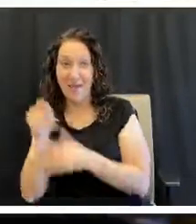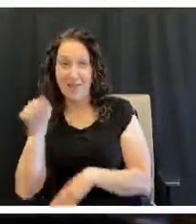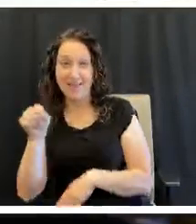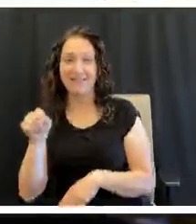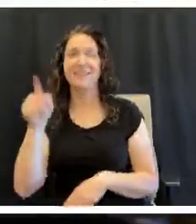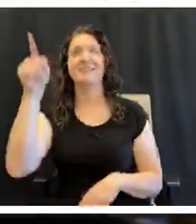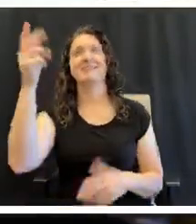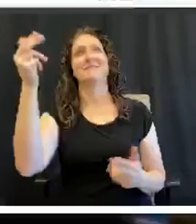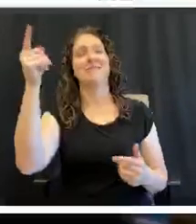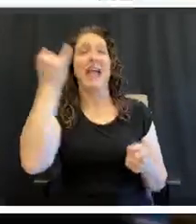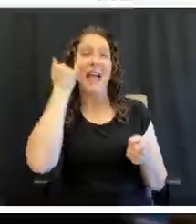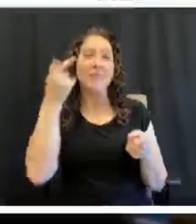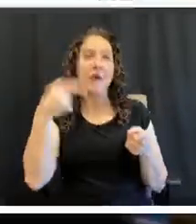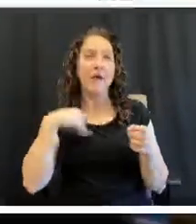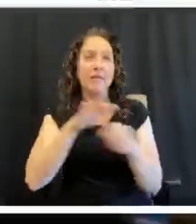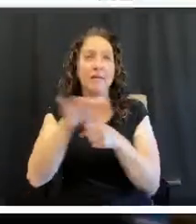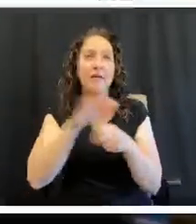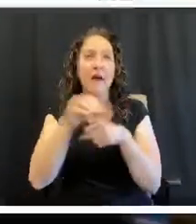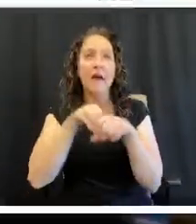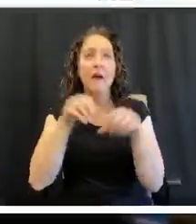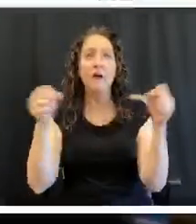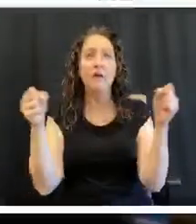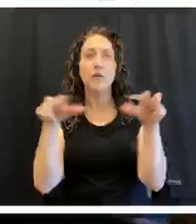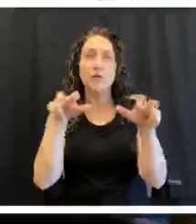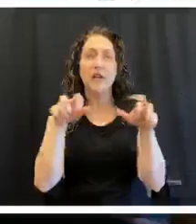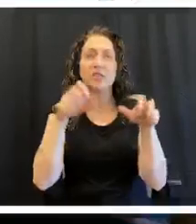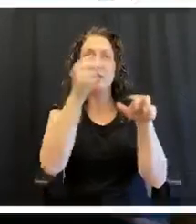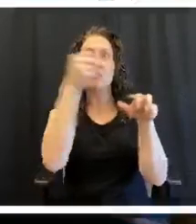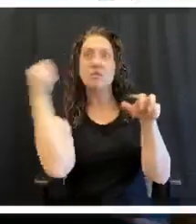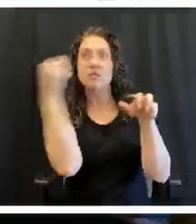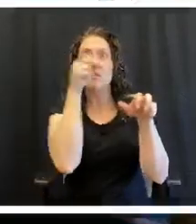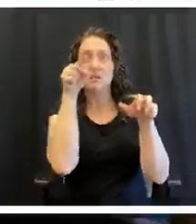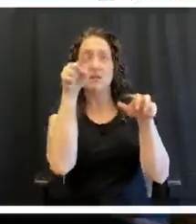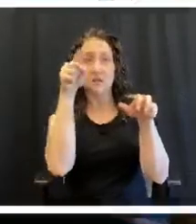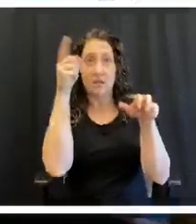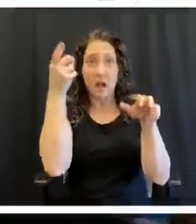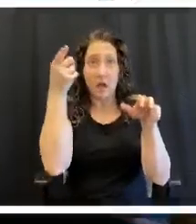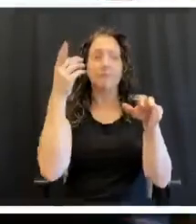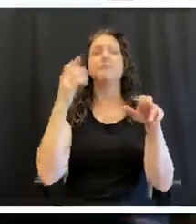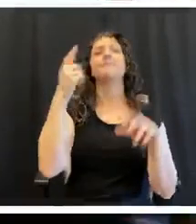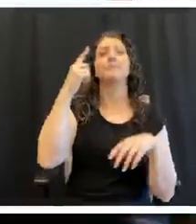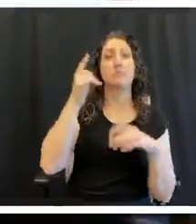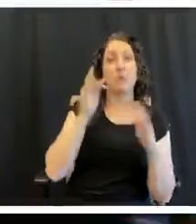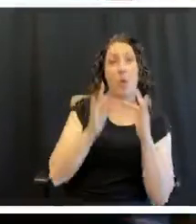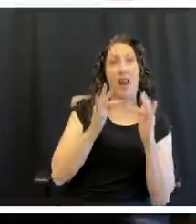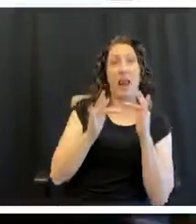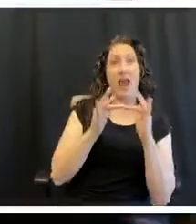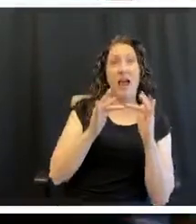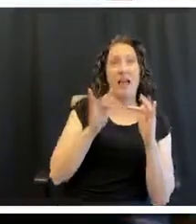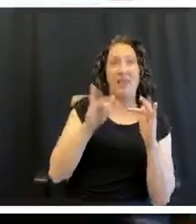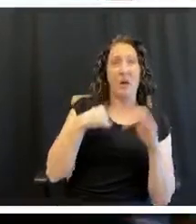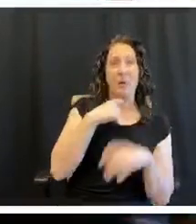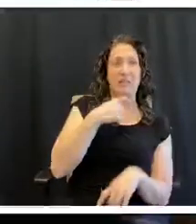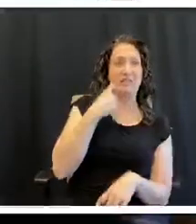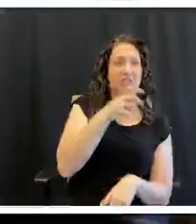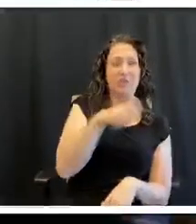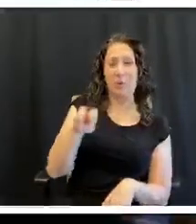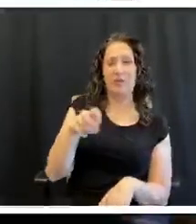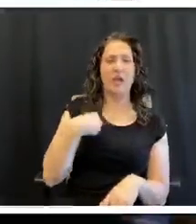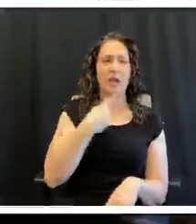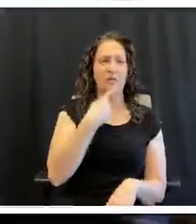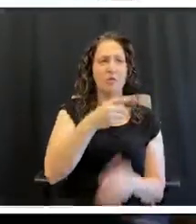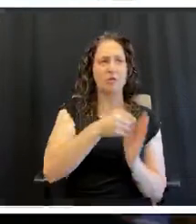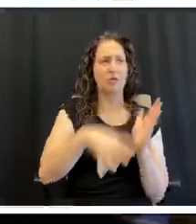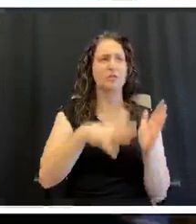if you've got the freezer space, one of the projects that the students did this semester when we went to online was I had them inventory their pantries at